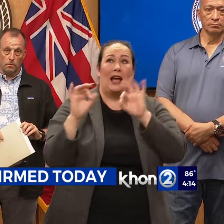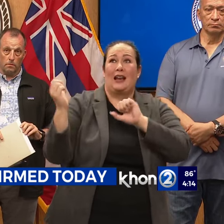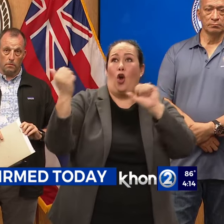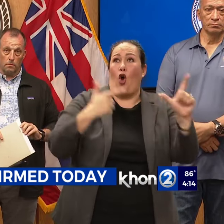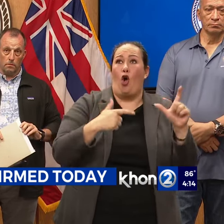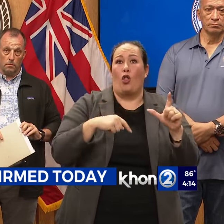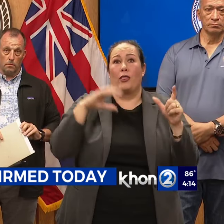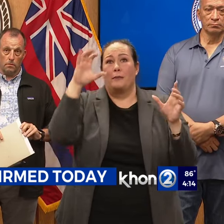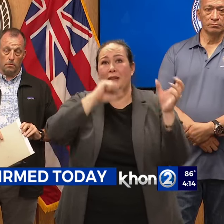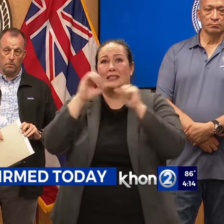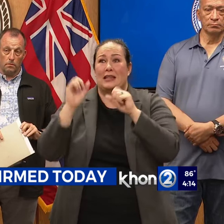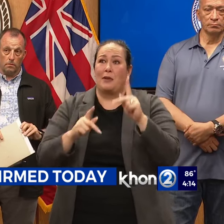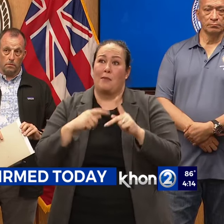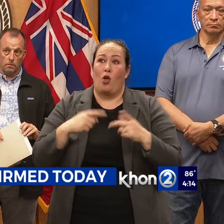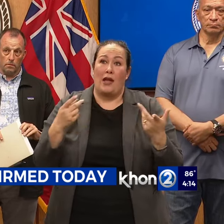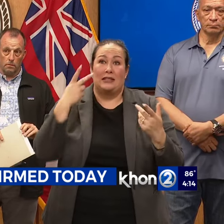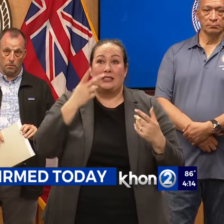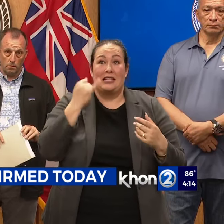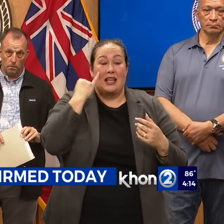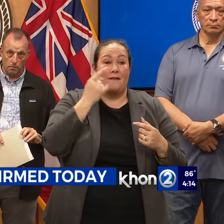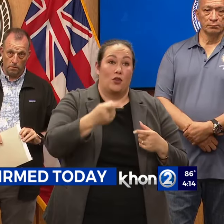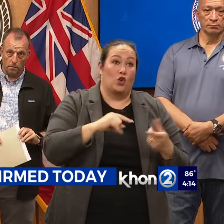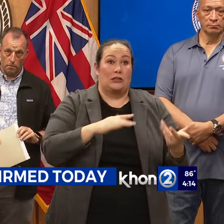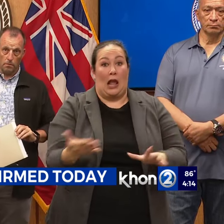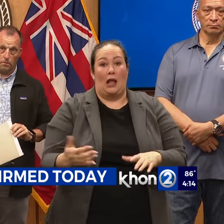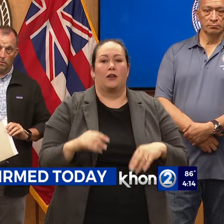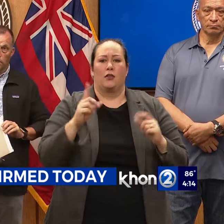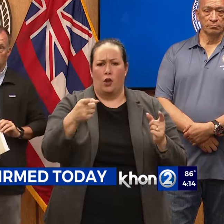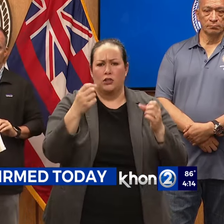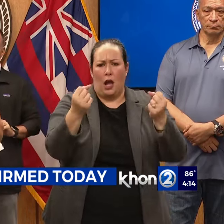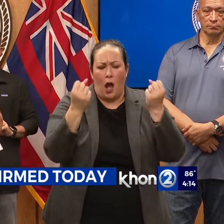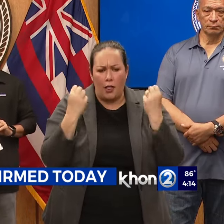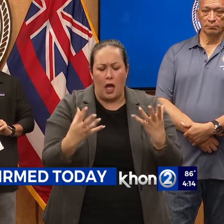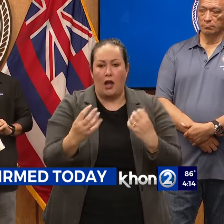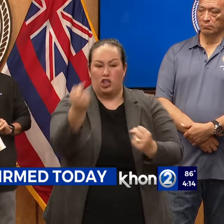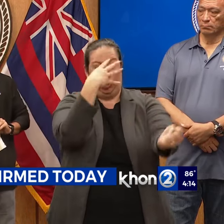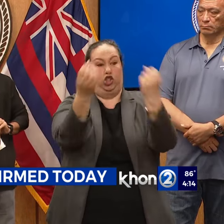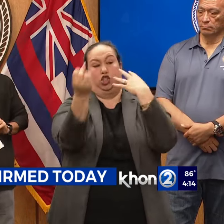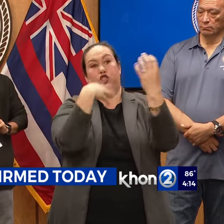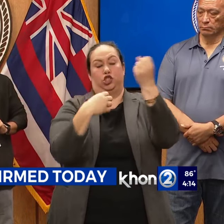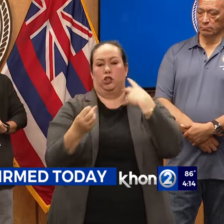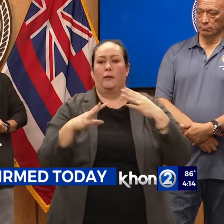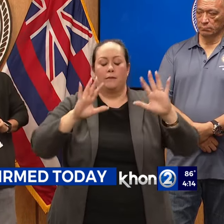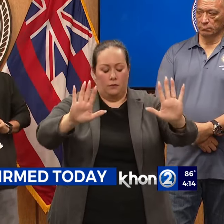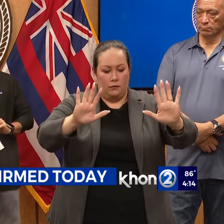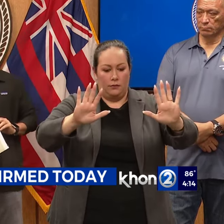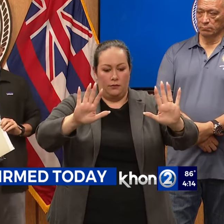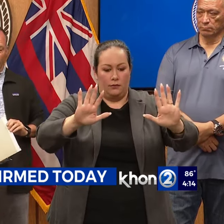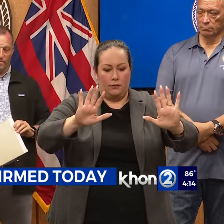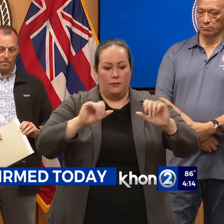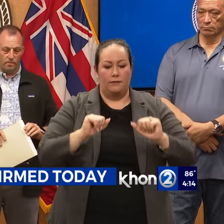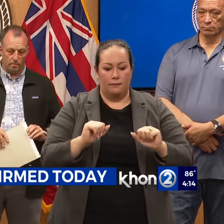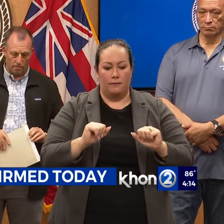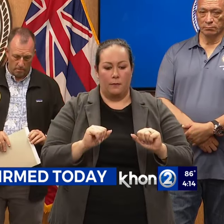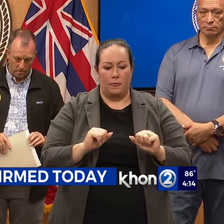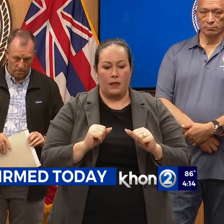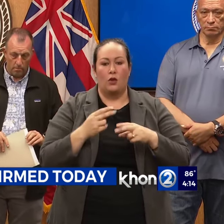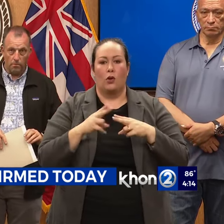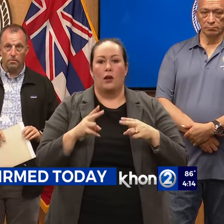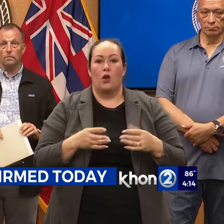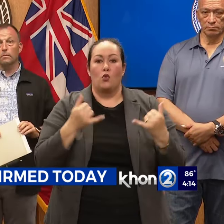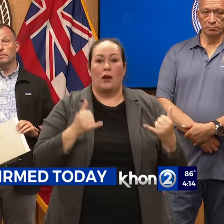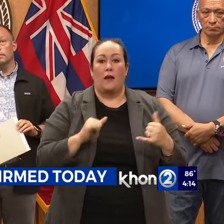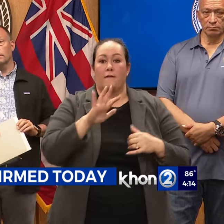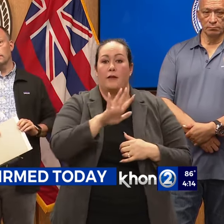decided they're dead? Okay. There's a lot there that you just kind of threw on a, let me back this up. So, real quick, 53